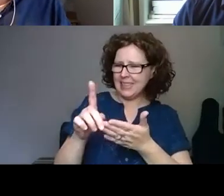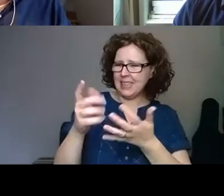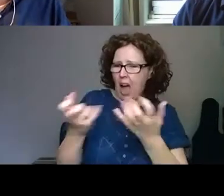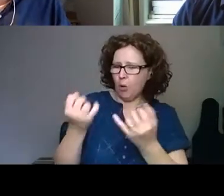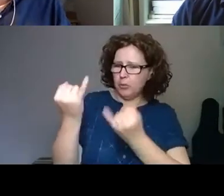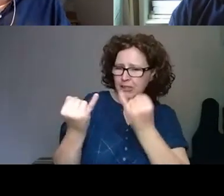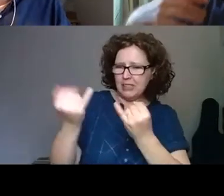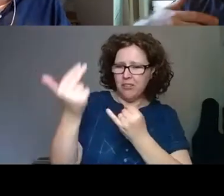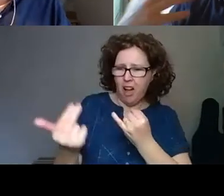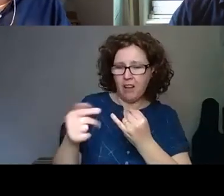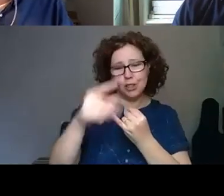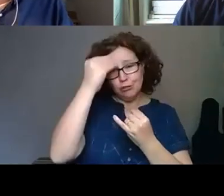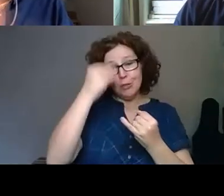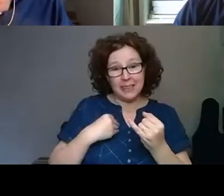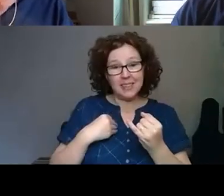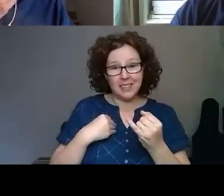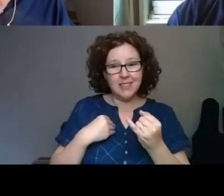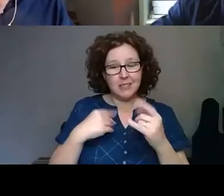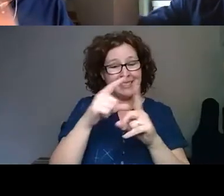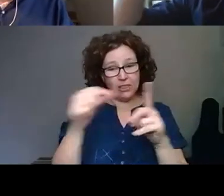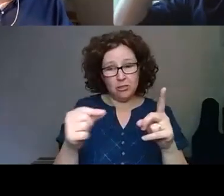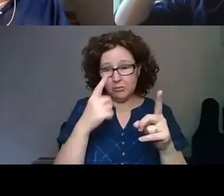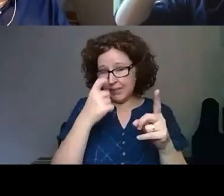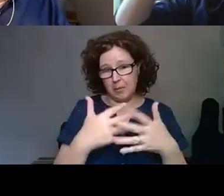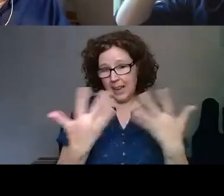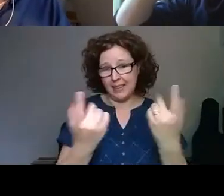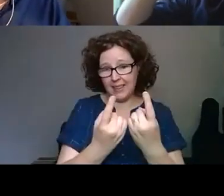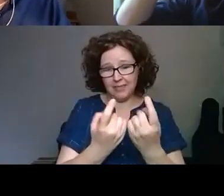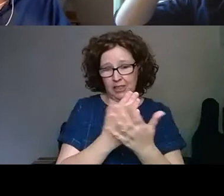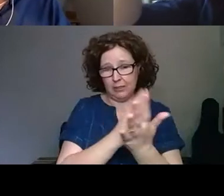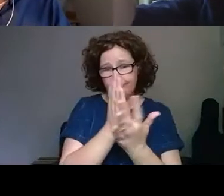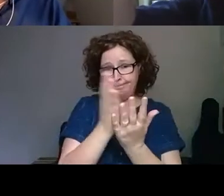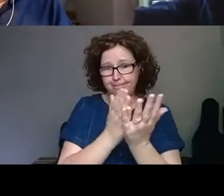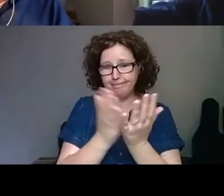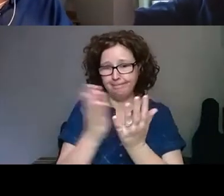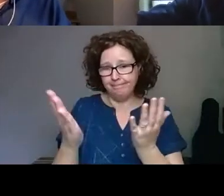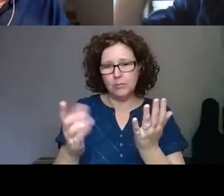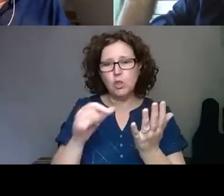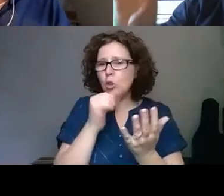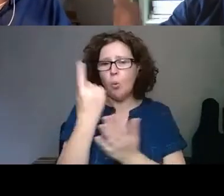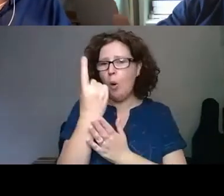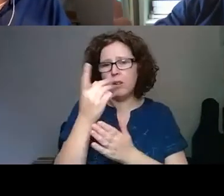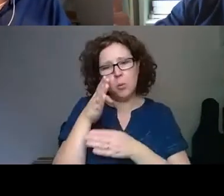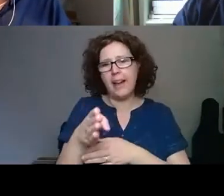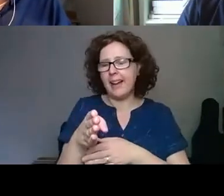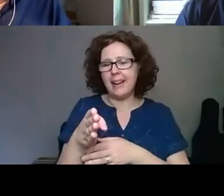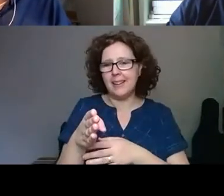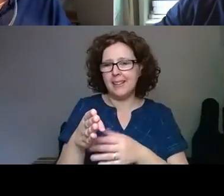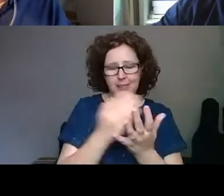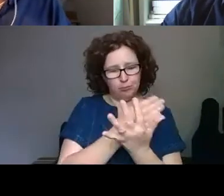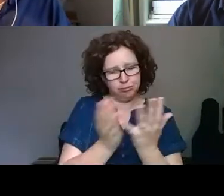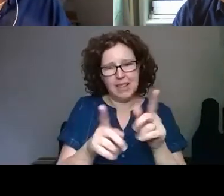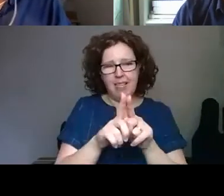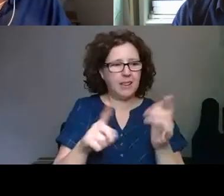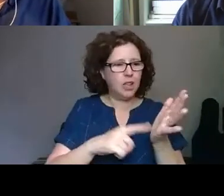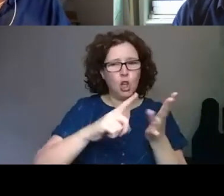lots of things. That for us to have this conversation about digital, we need to see it as a, as a set of tools we use, as processes